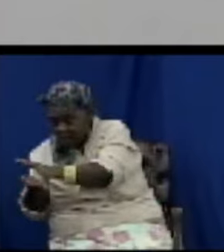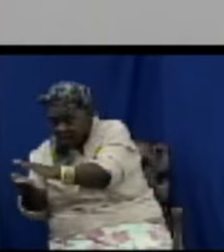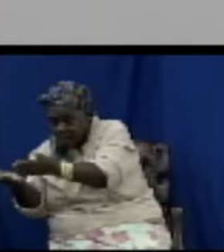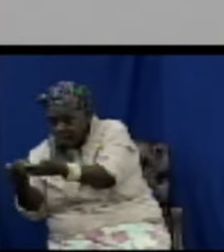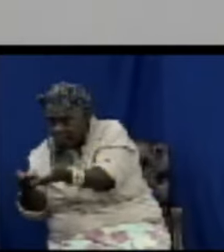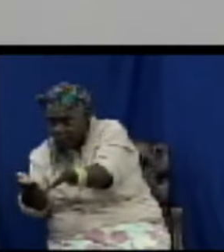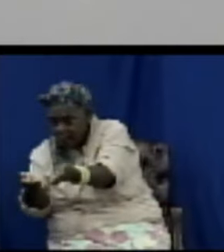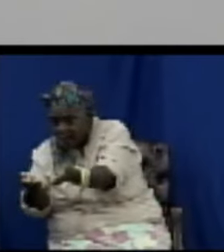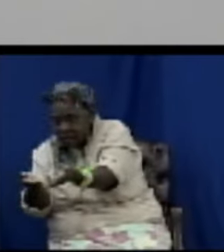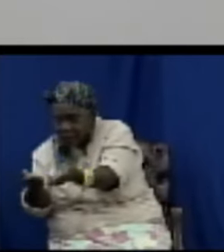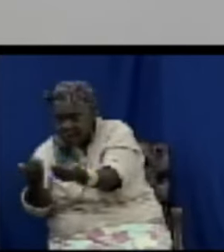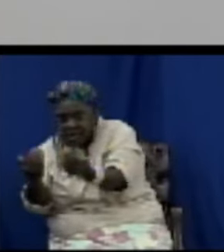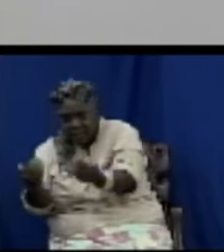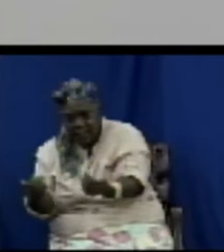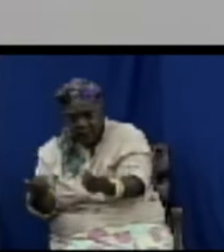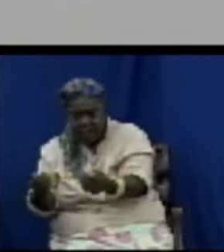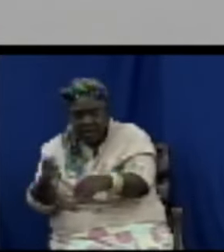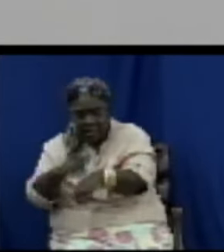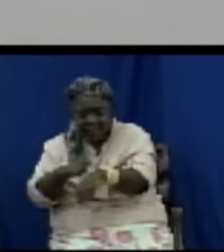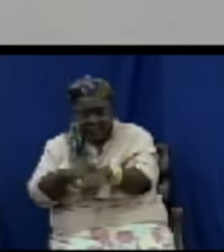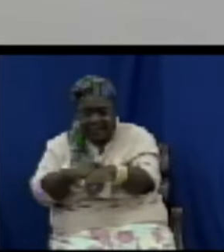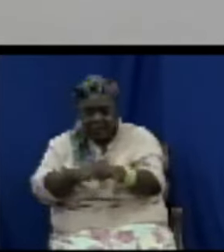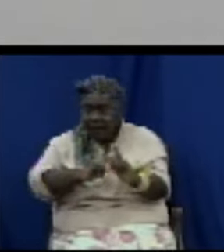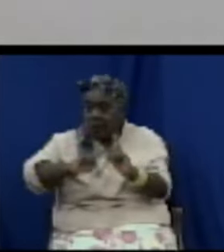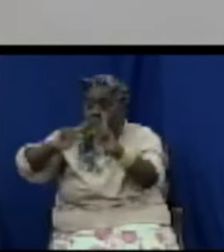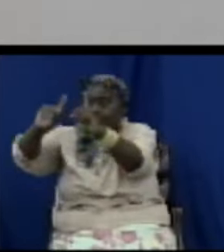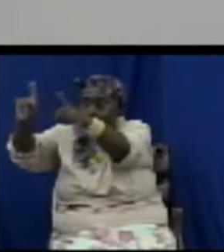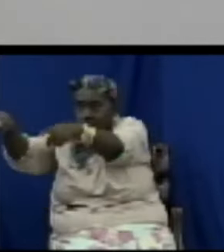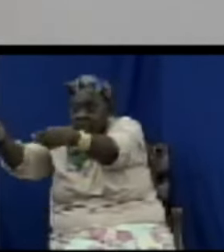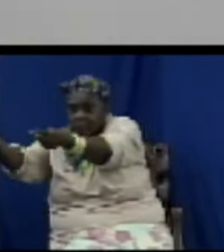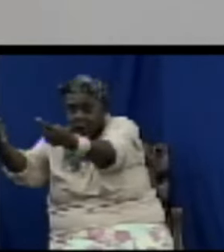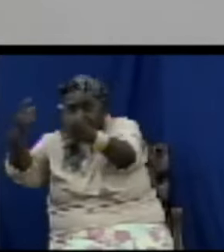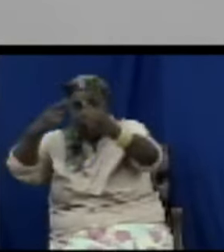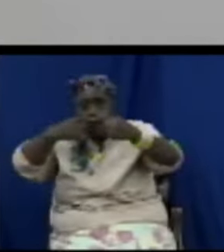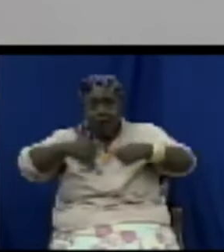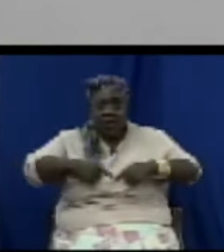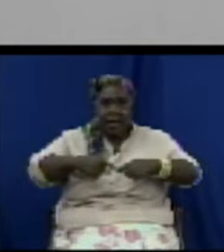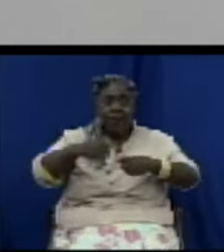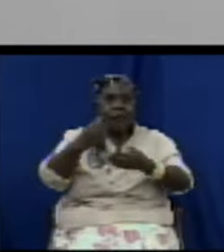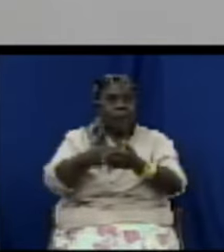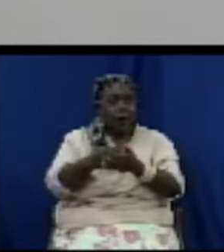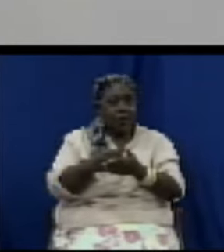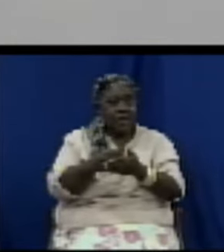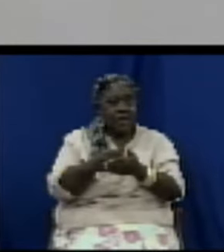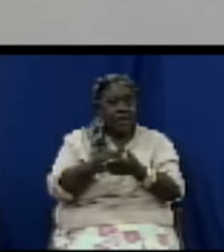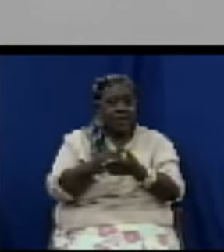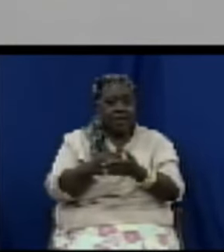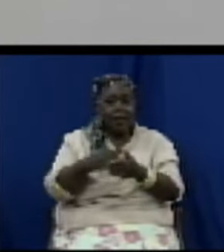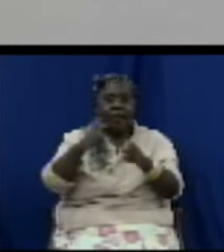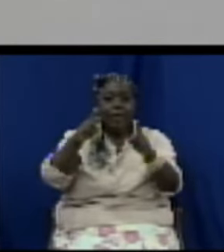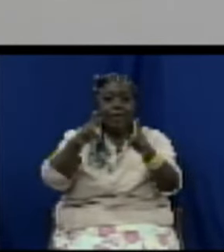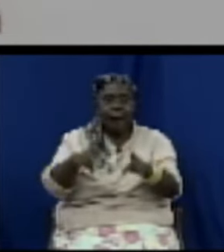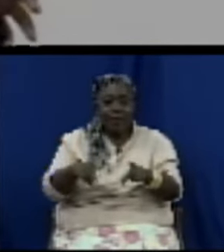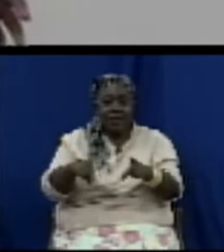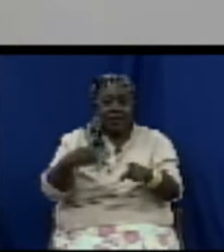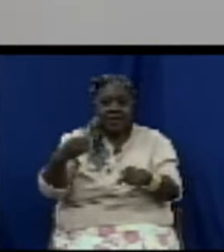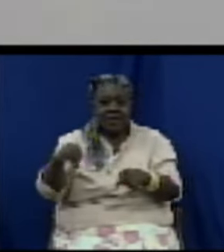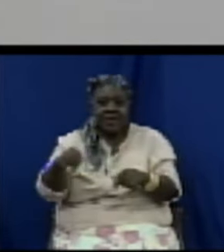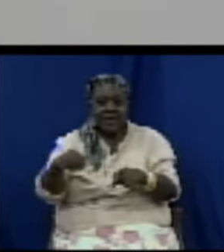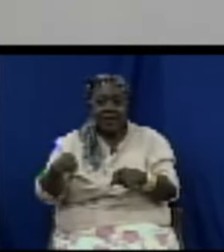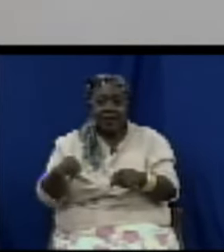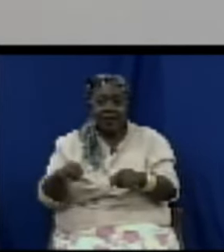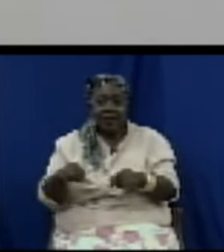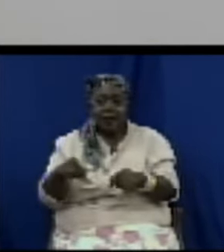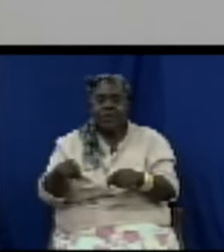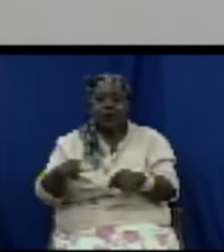in the space of the in the time that it took for her to go around to the ATM and come back the guy sold the bike to someone